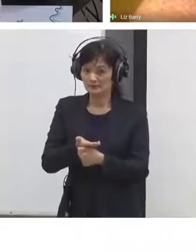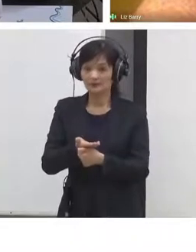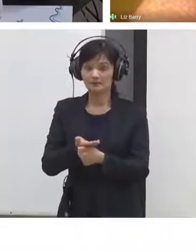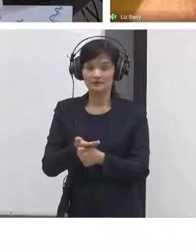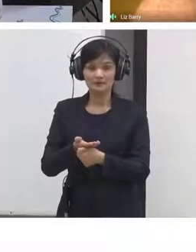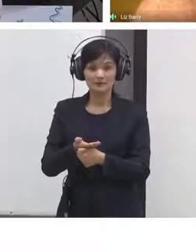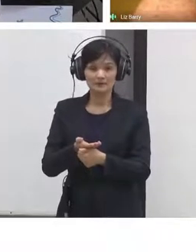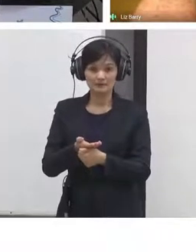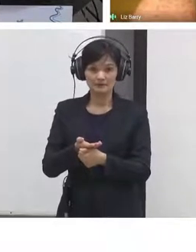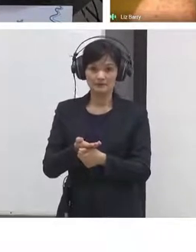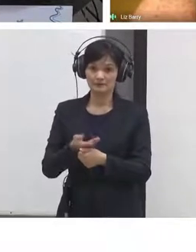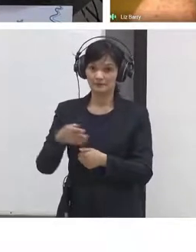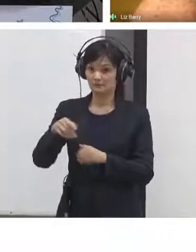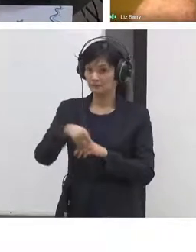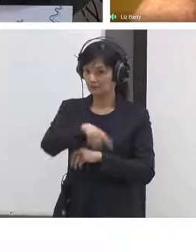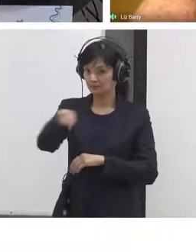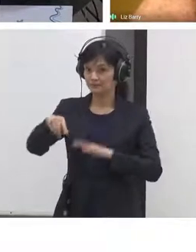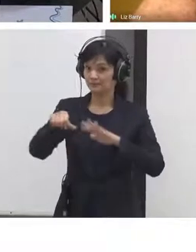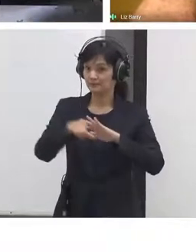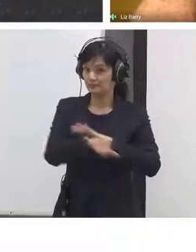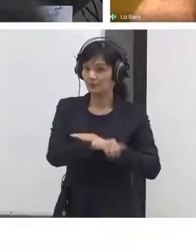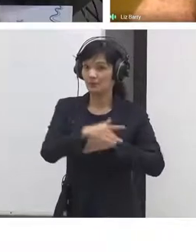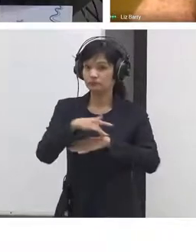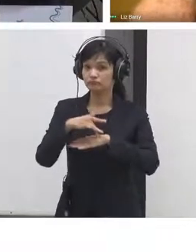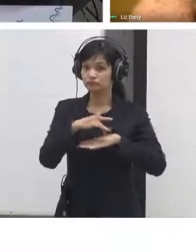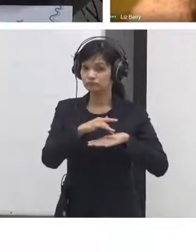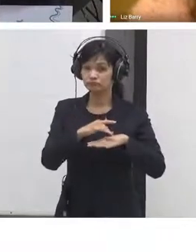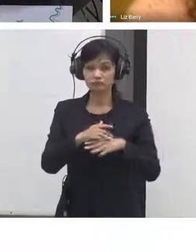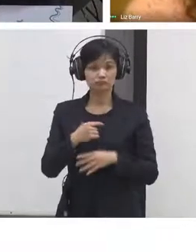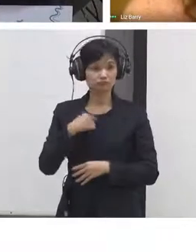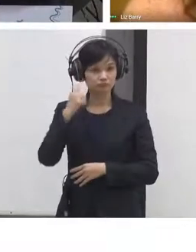pleased with that and communications are very active.